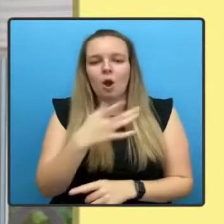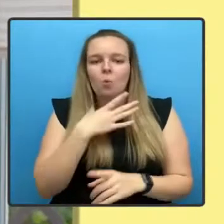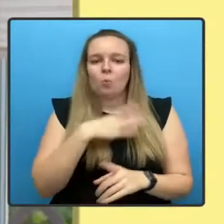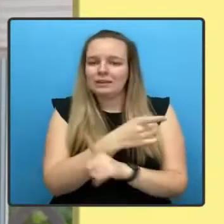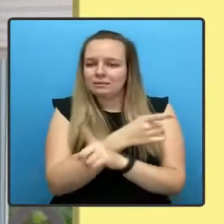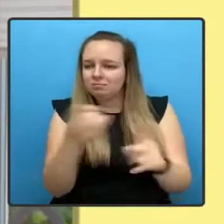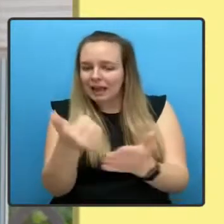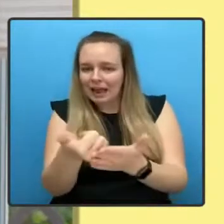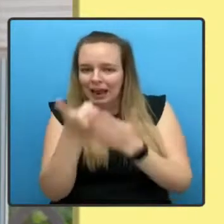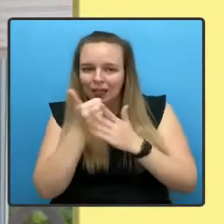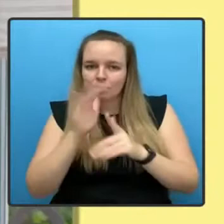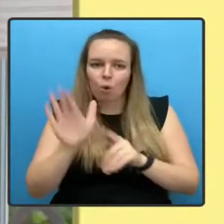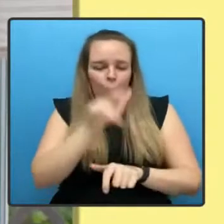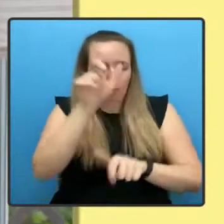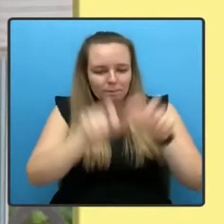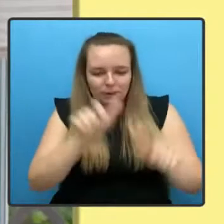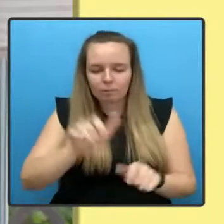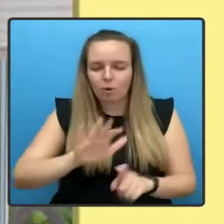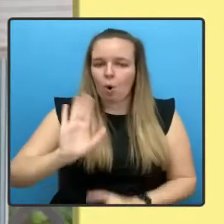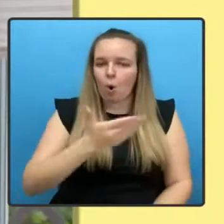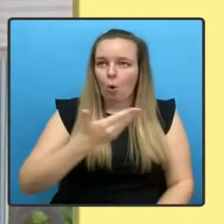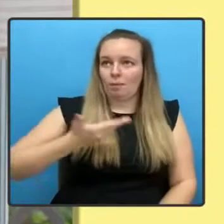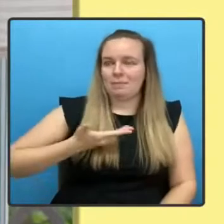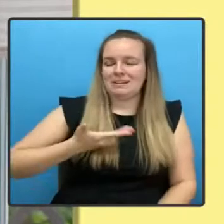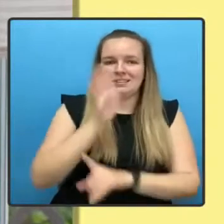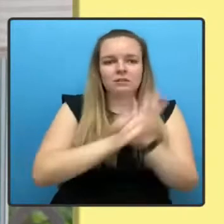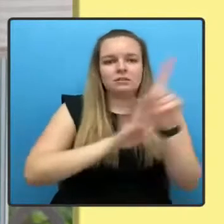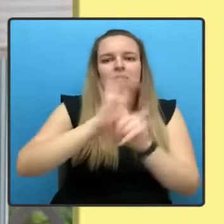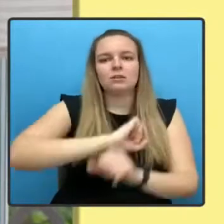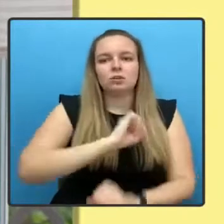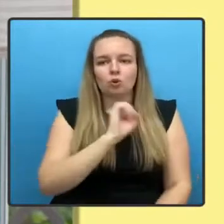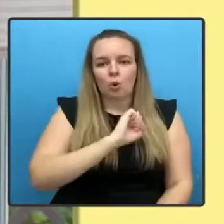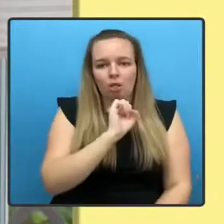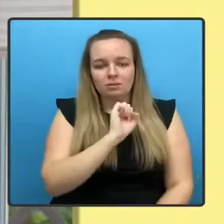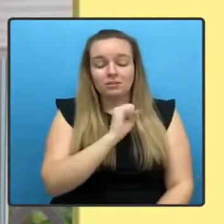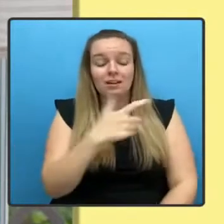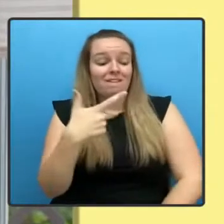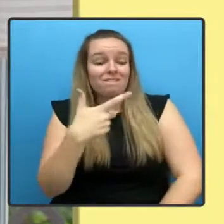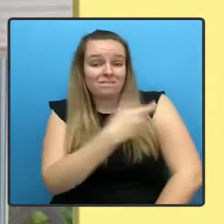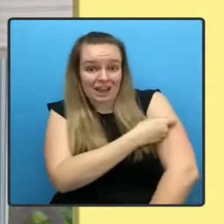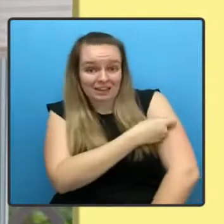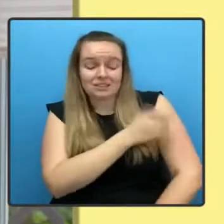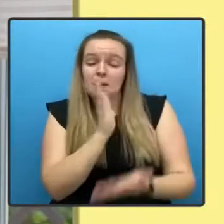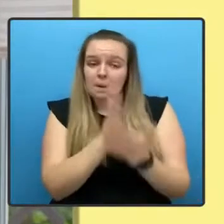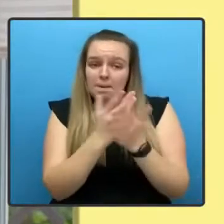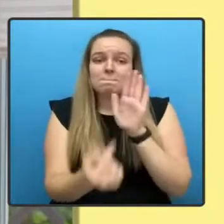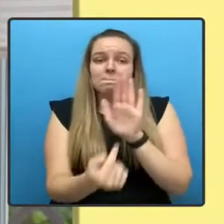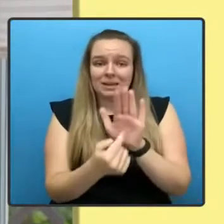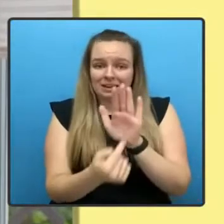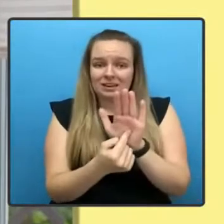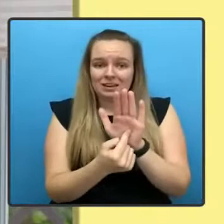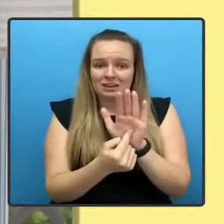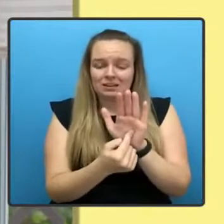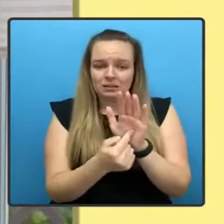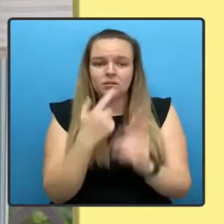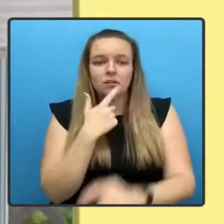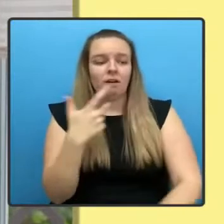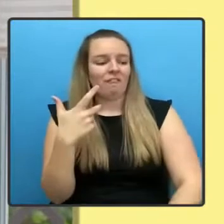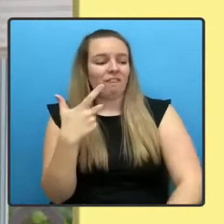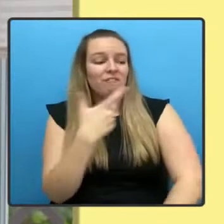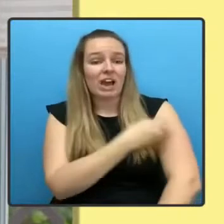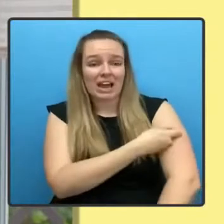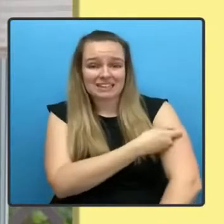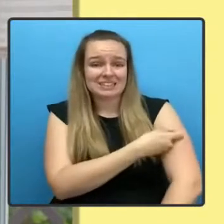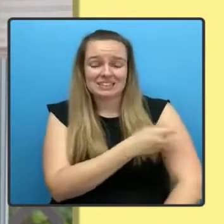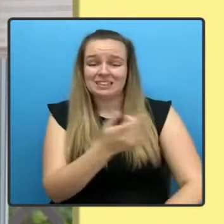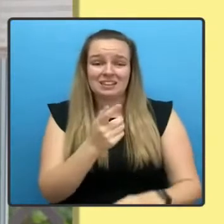business across Scotland. And vaccination is key. Getting vaccinated is the most precious gift